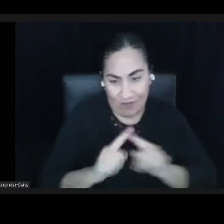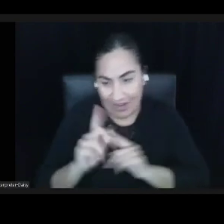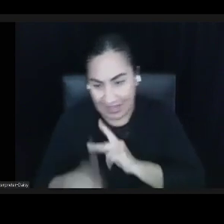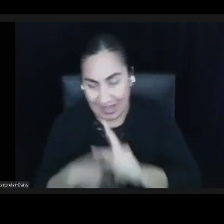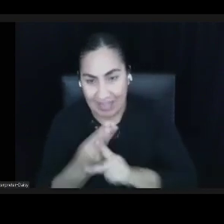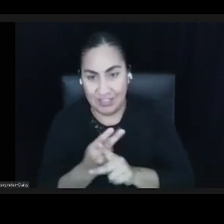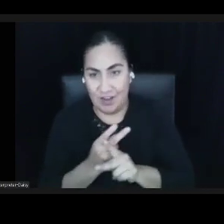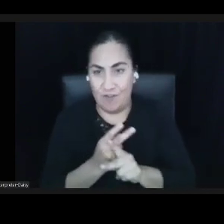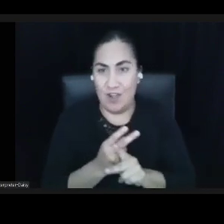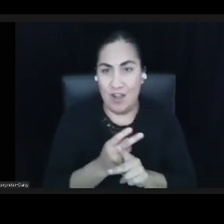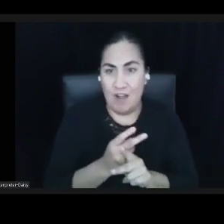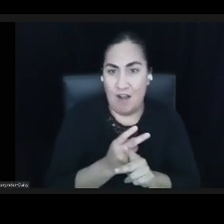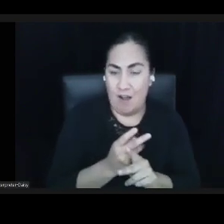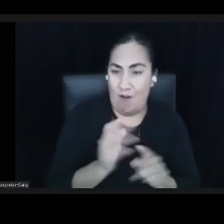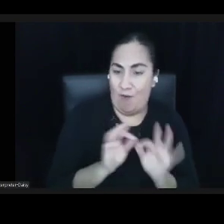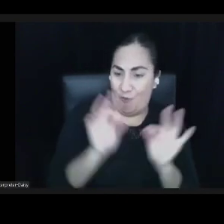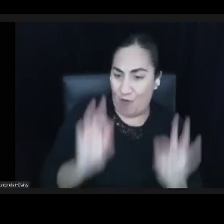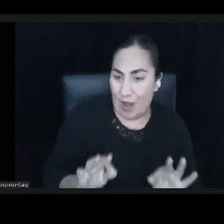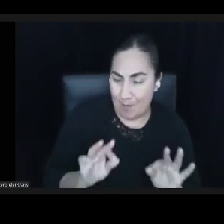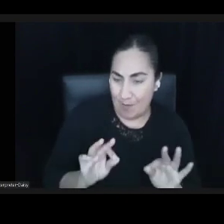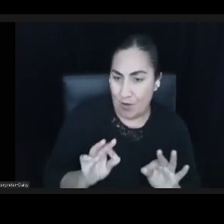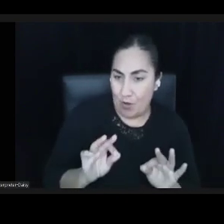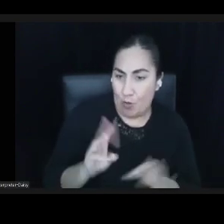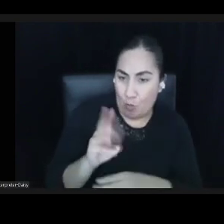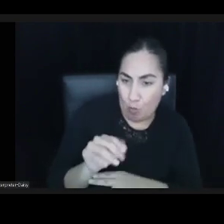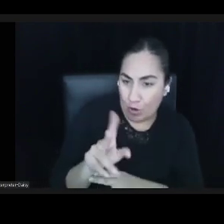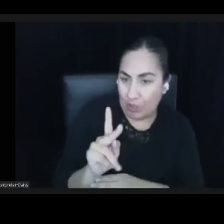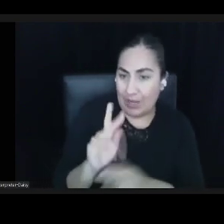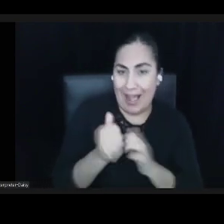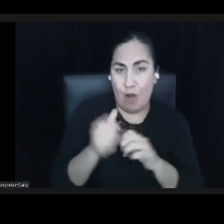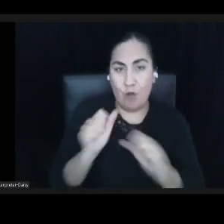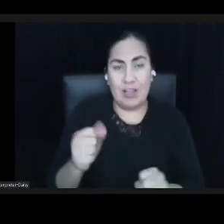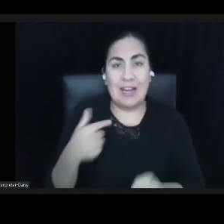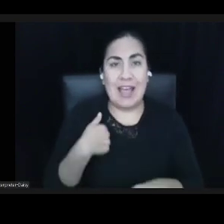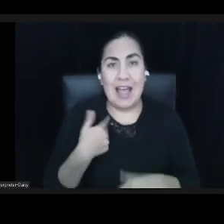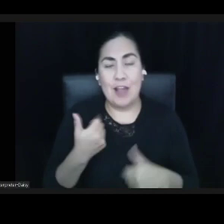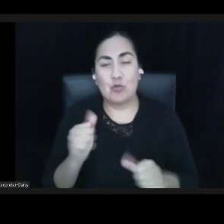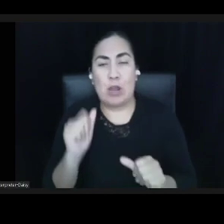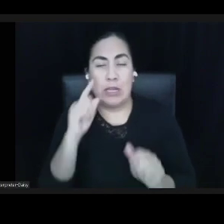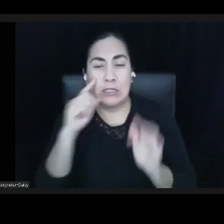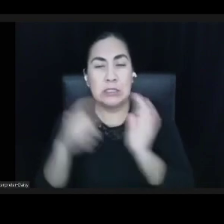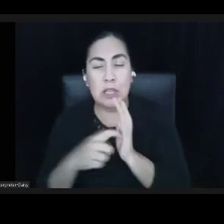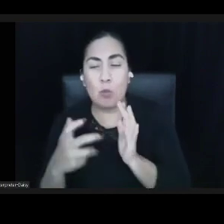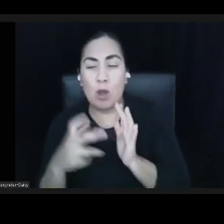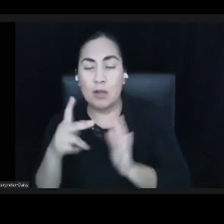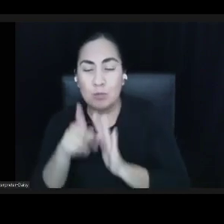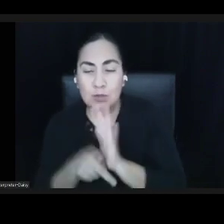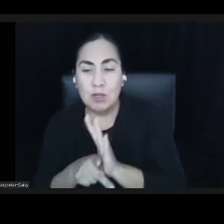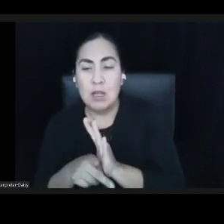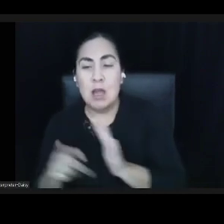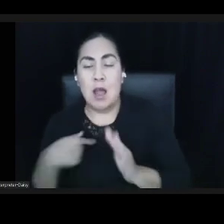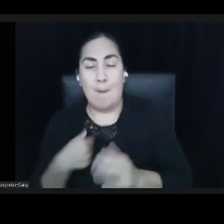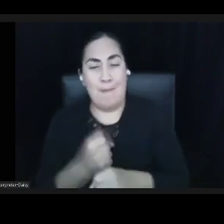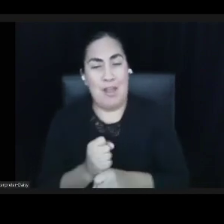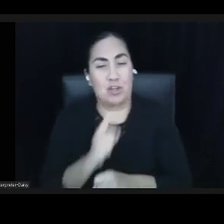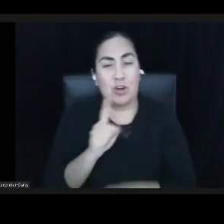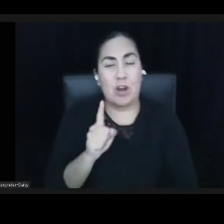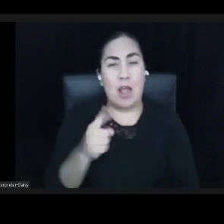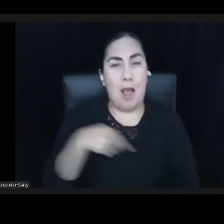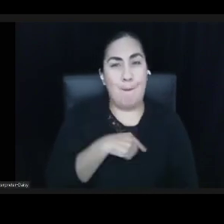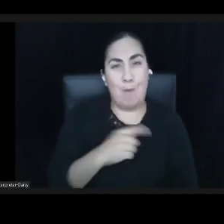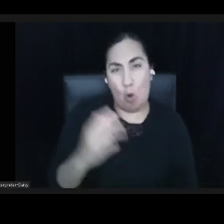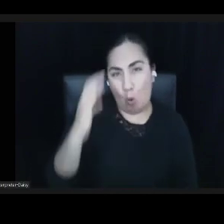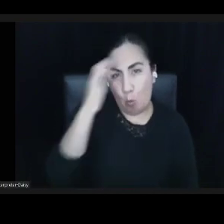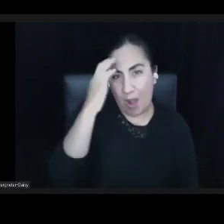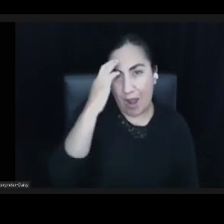intentional experiments that have certain principles to them. And then let me be aware that I'm going to create some tension. I'm going to be ready to deal with that and modify it.